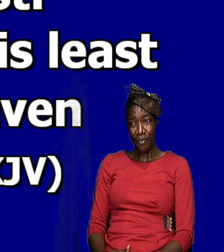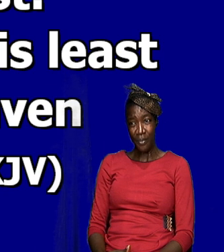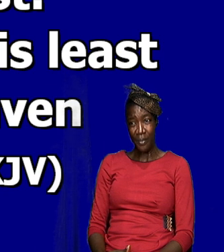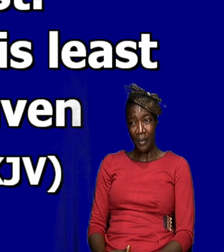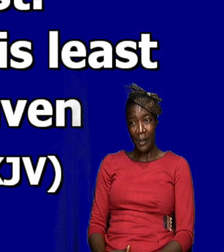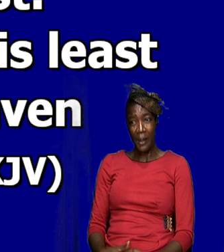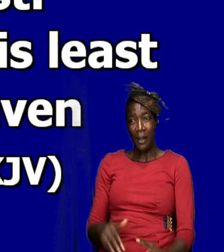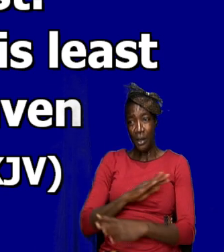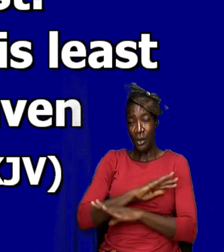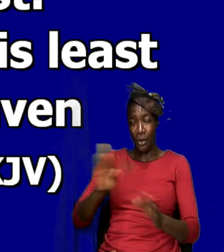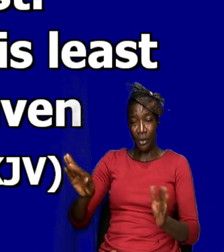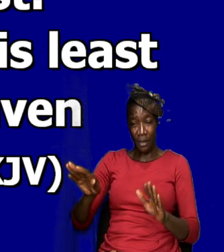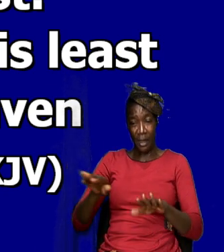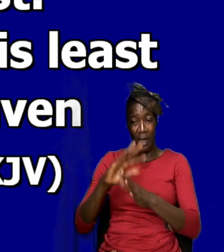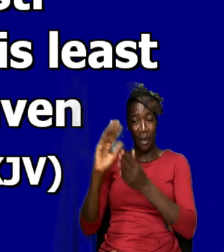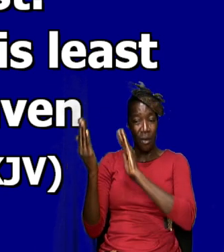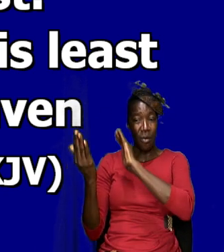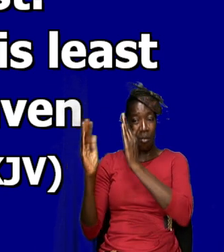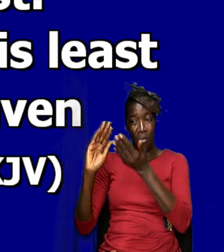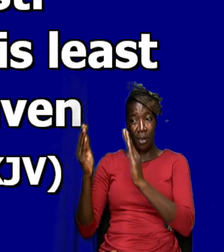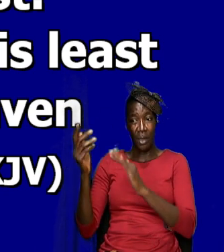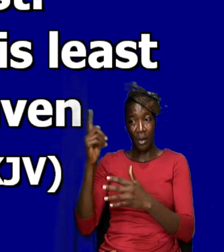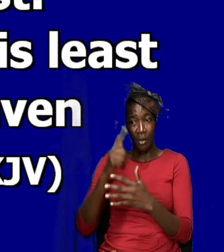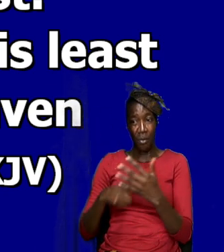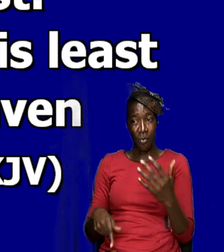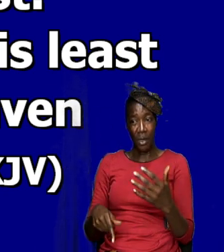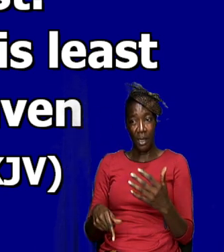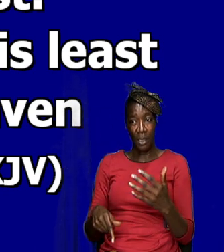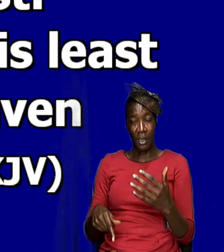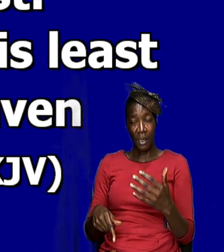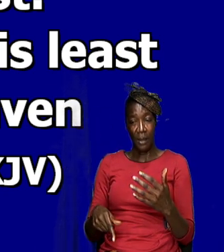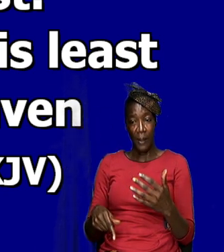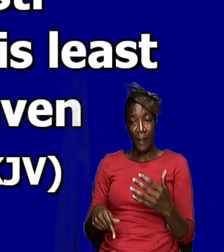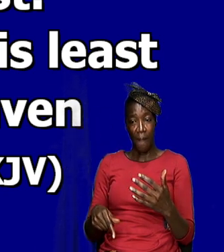nothing compared to what how